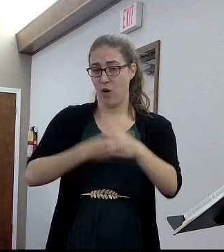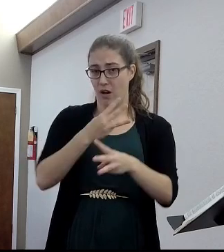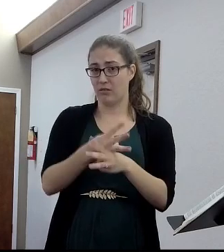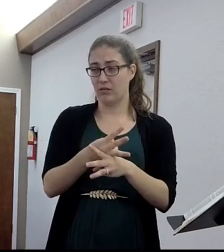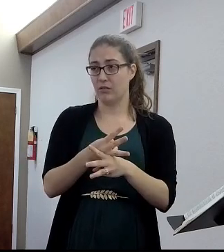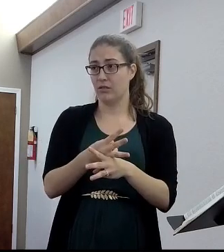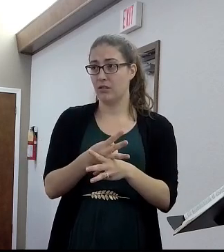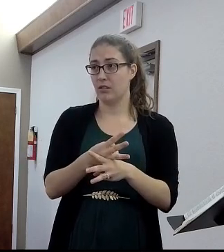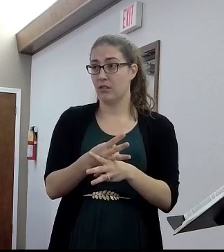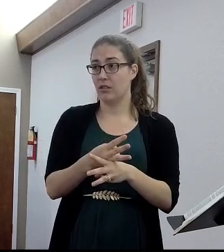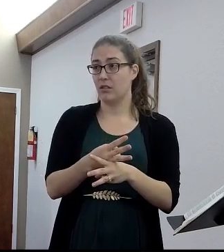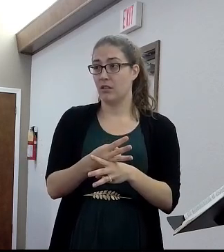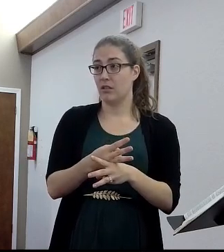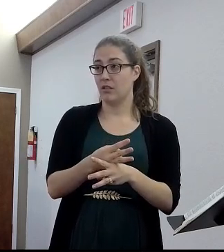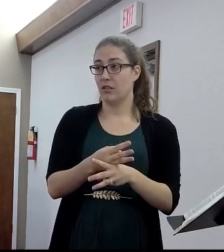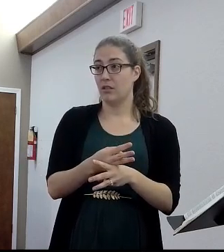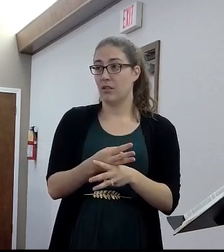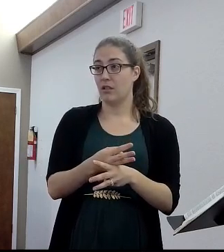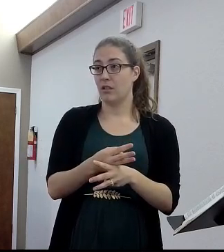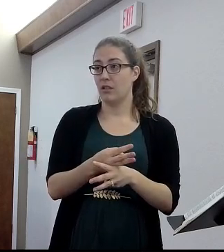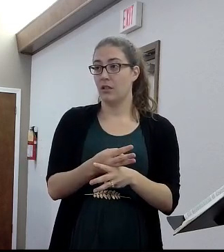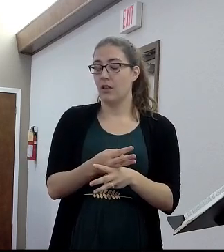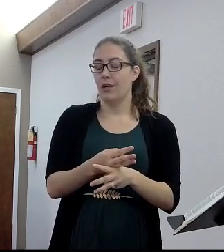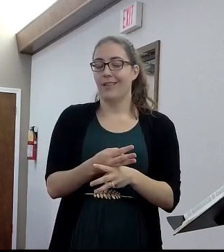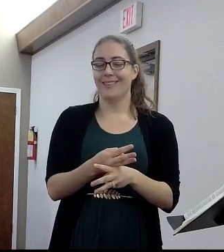Marshall dies now, he's not going have to.